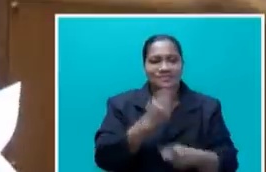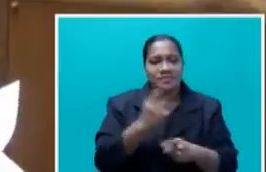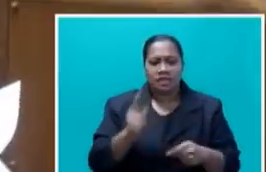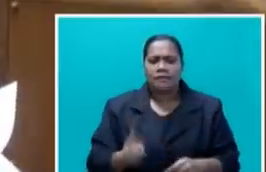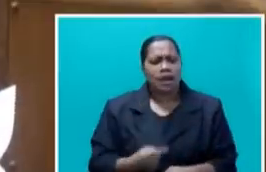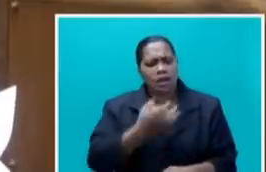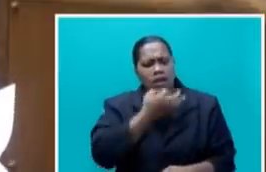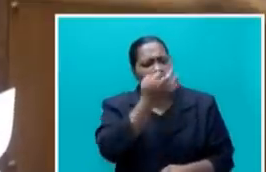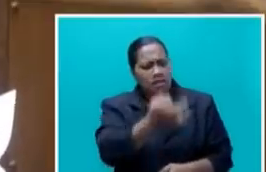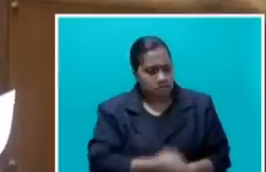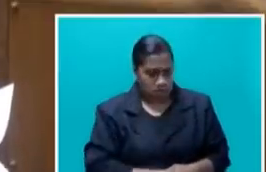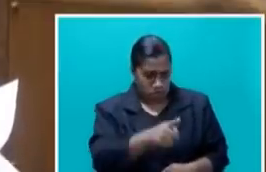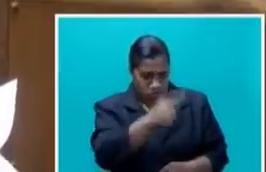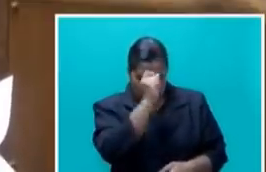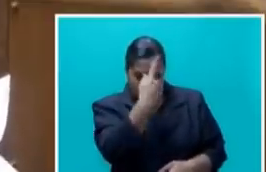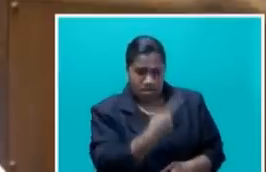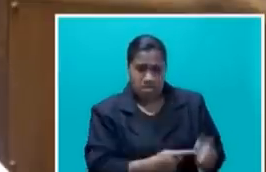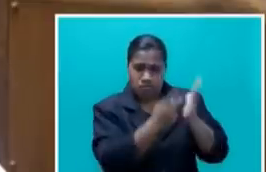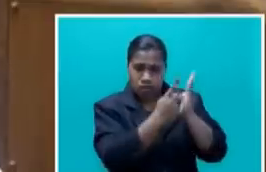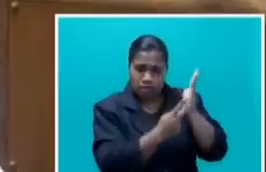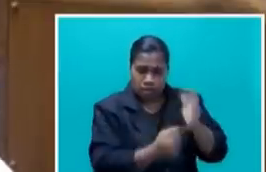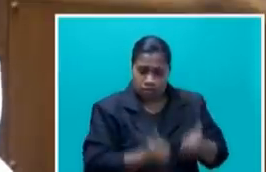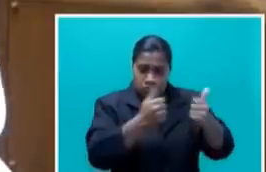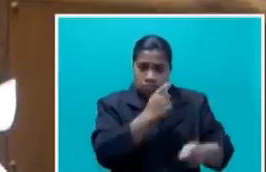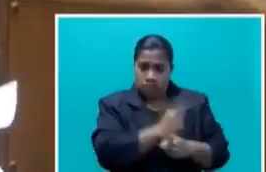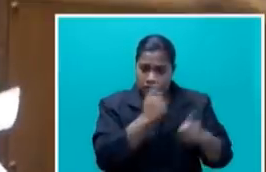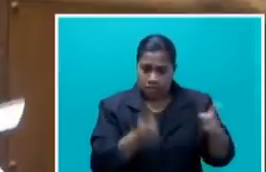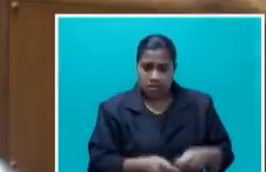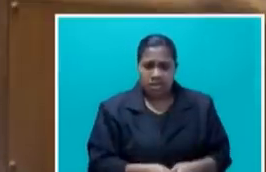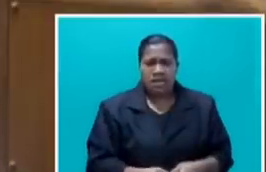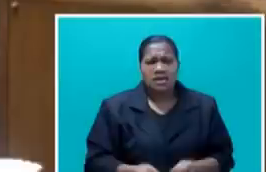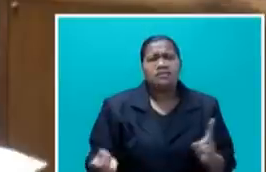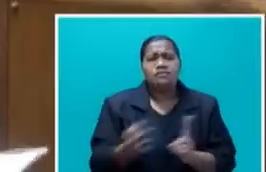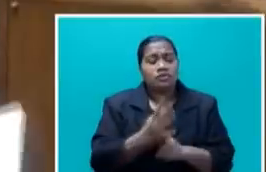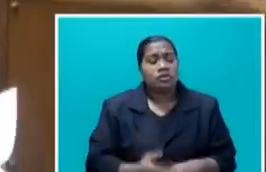he understands the principles of good governance, especially Honorable Biman Prasad and University.